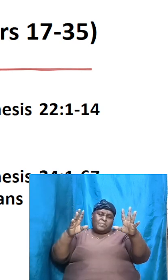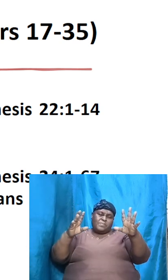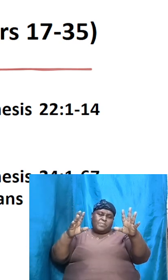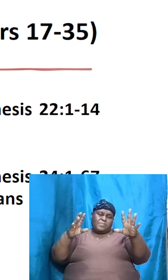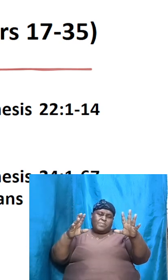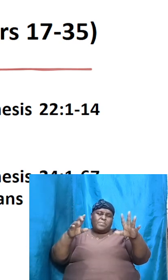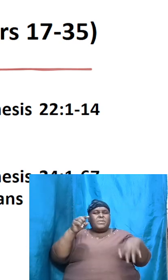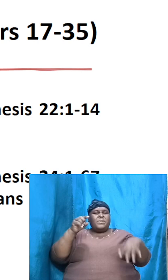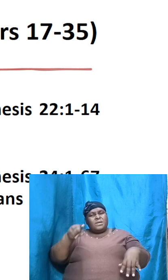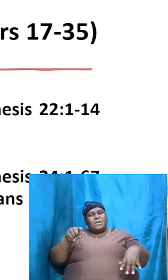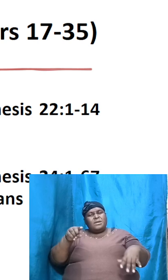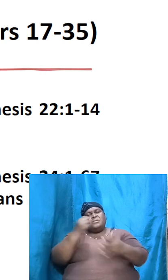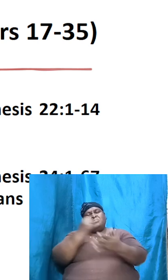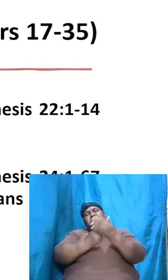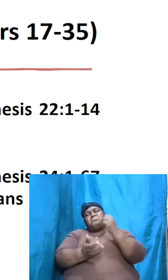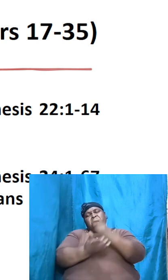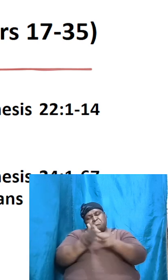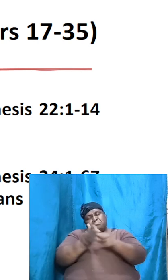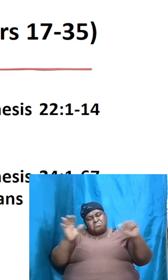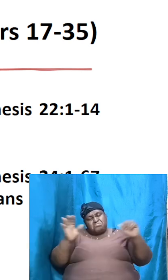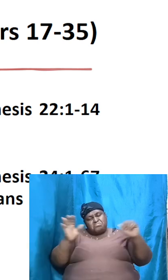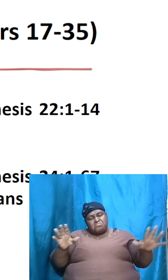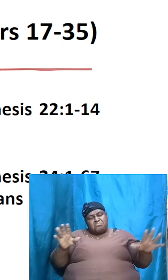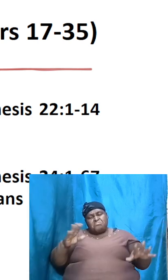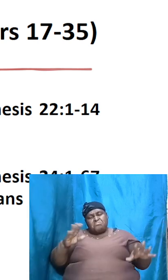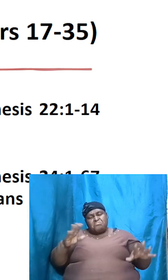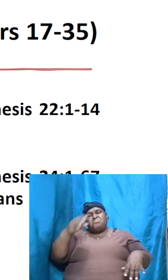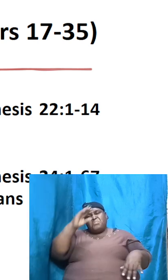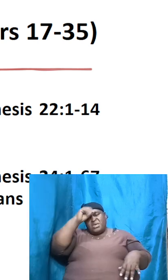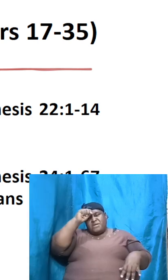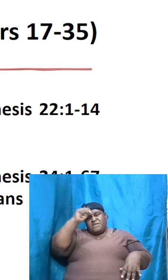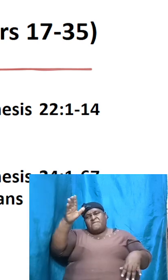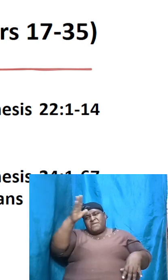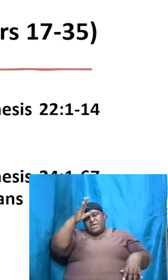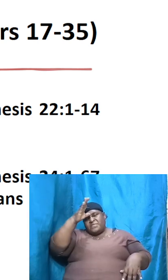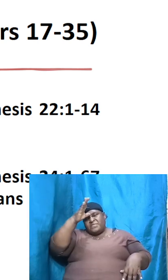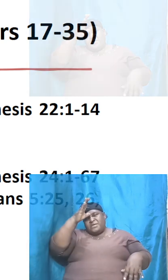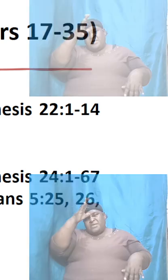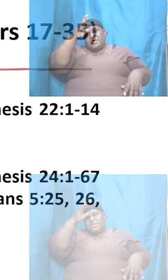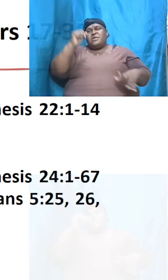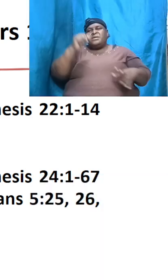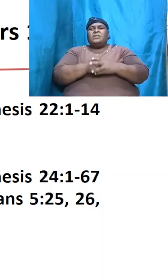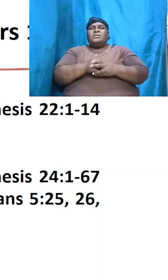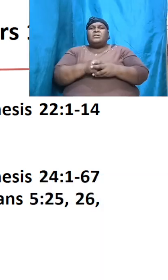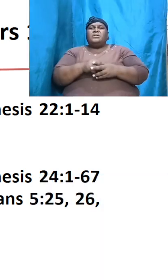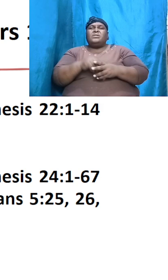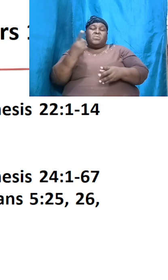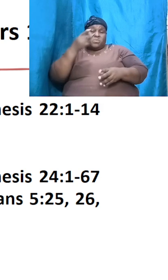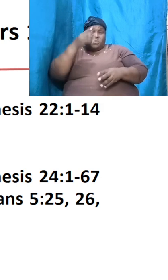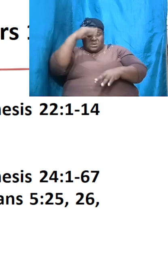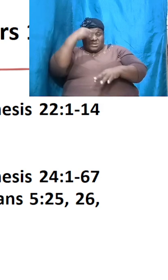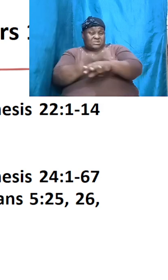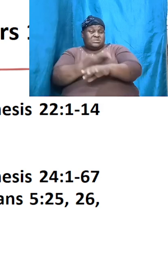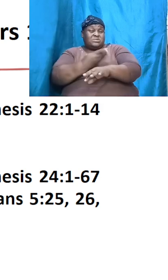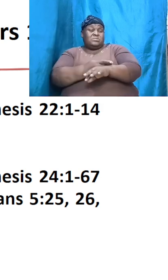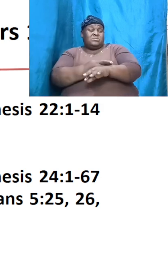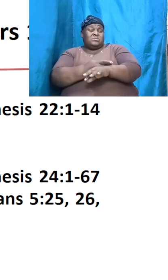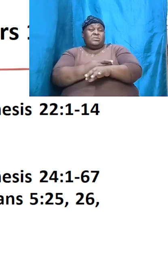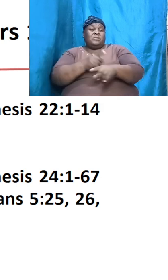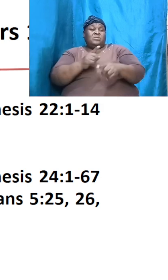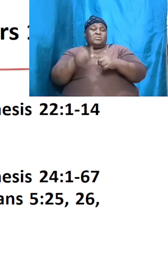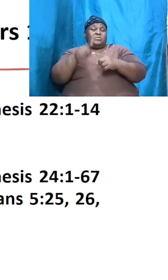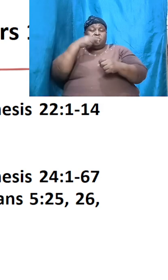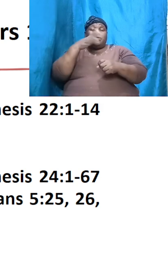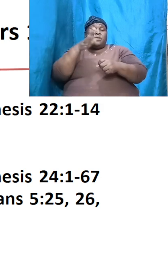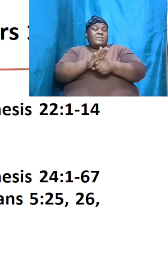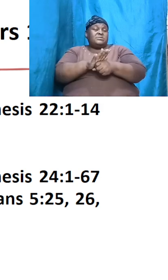to be sacrificed by his father and notice that he was the only son according to promise